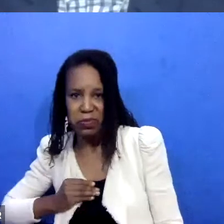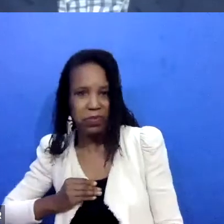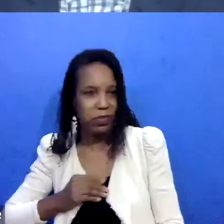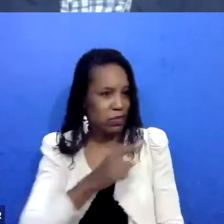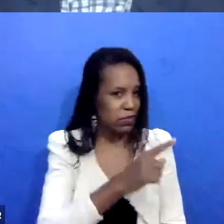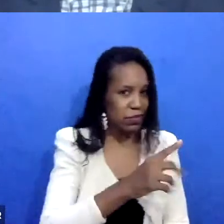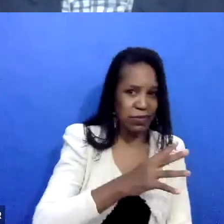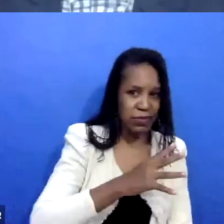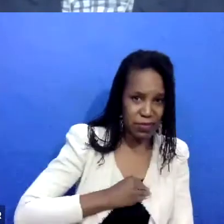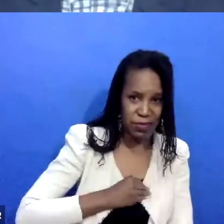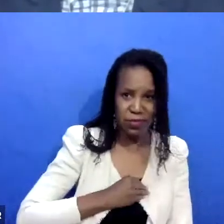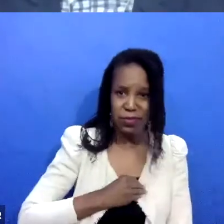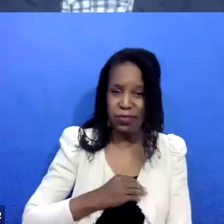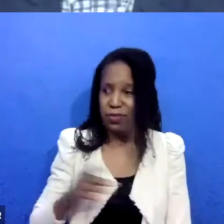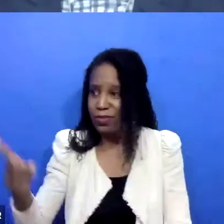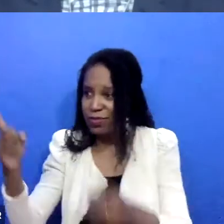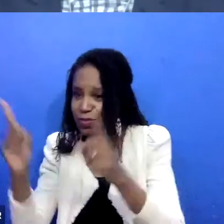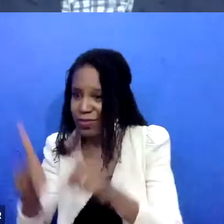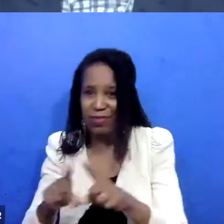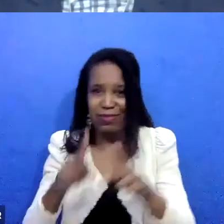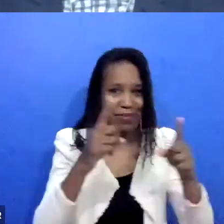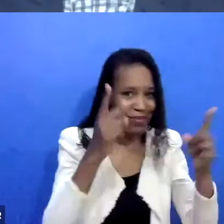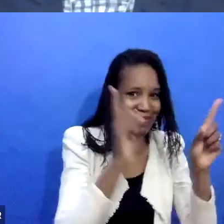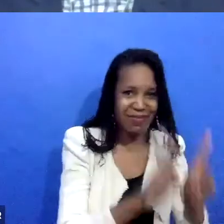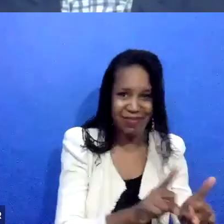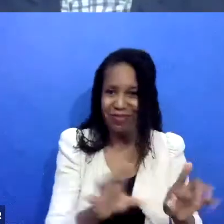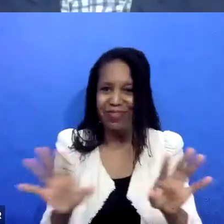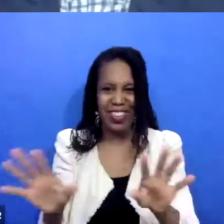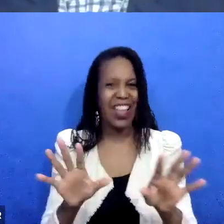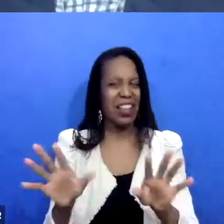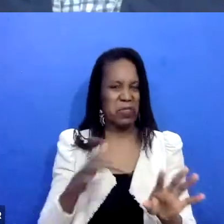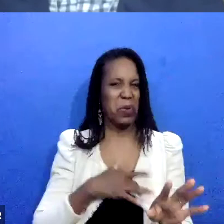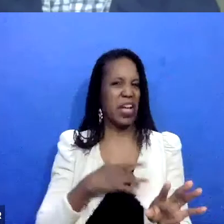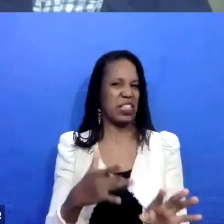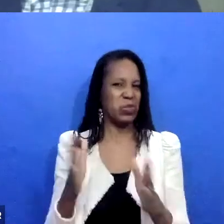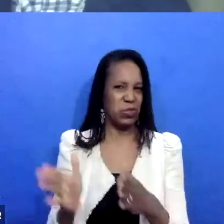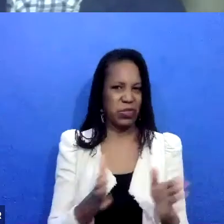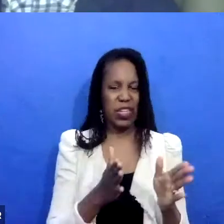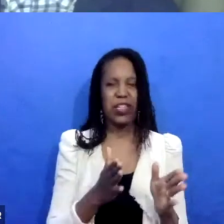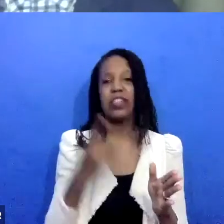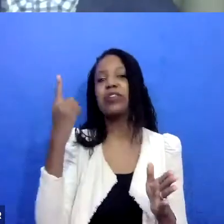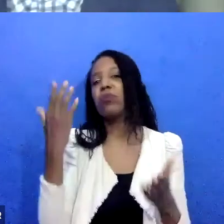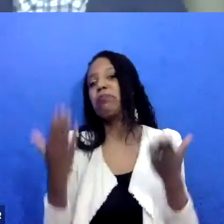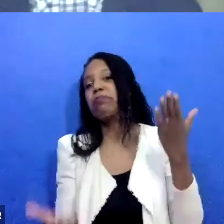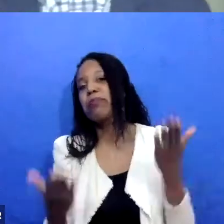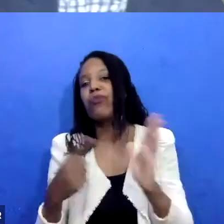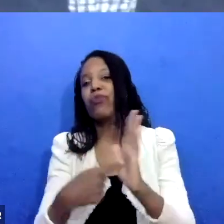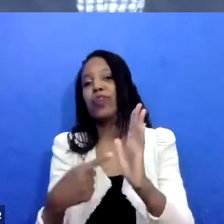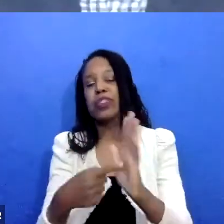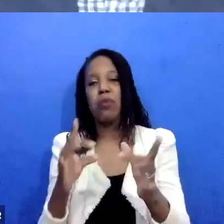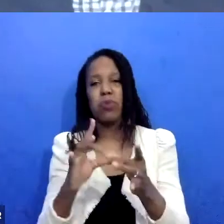you know, people are like, I will, I cannot come if her sister is going to be there or, you know, that sort of thing can, um,